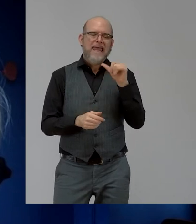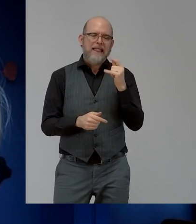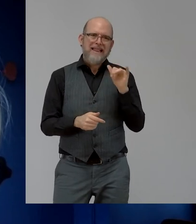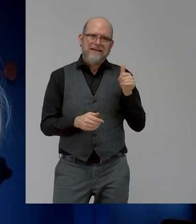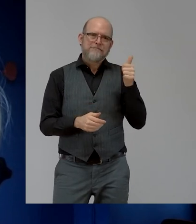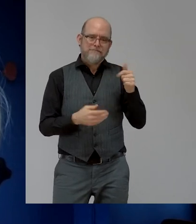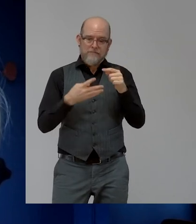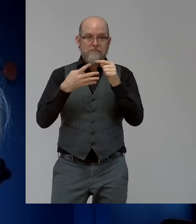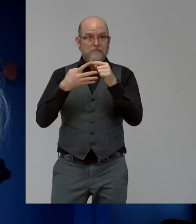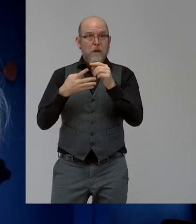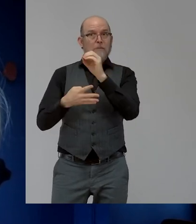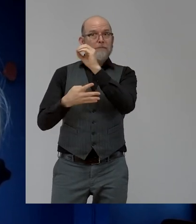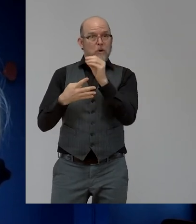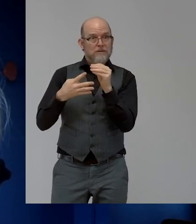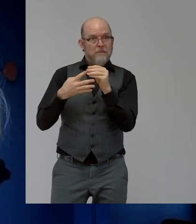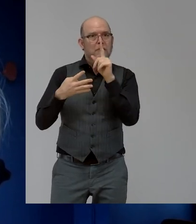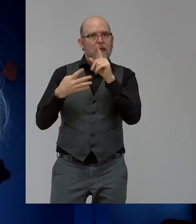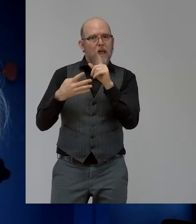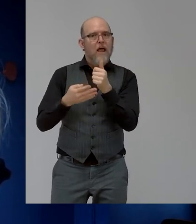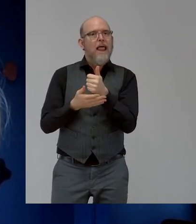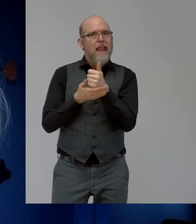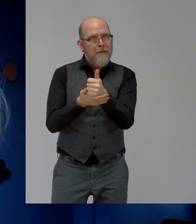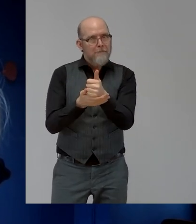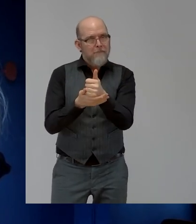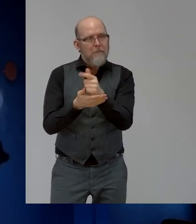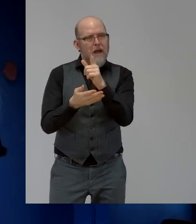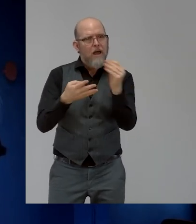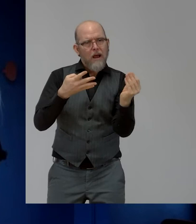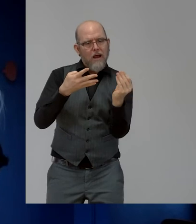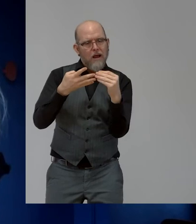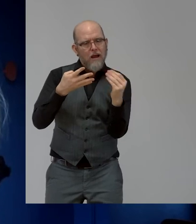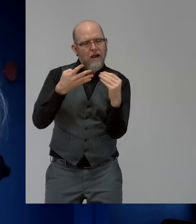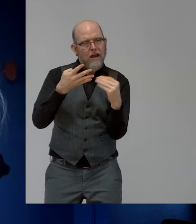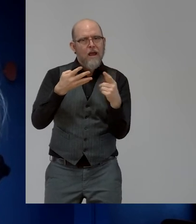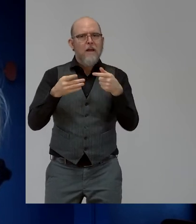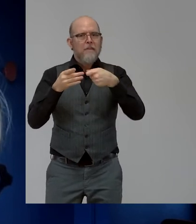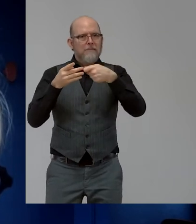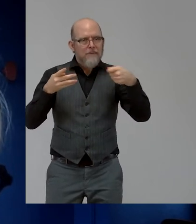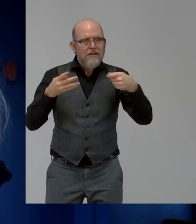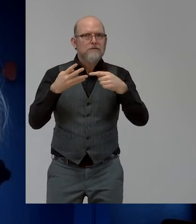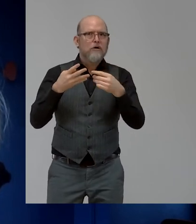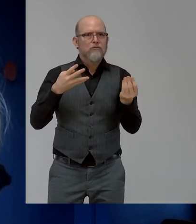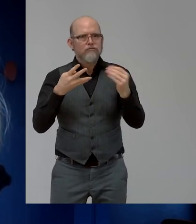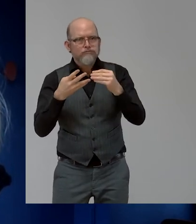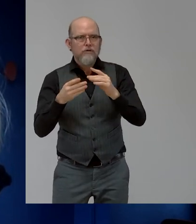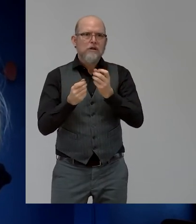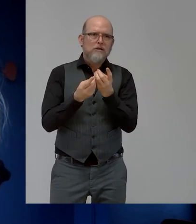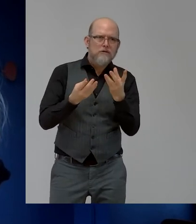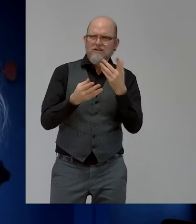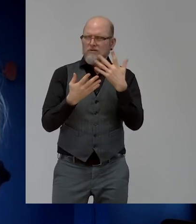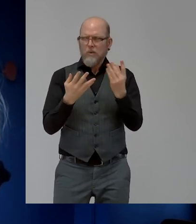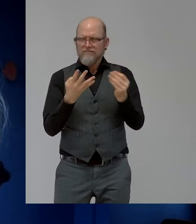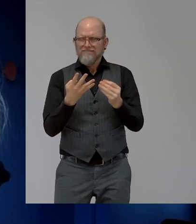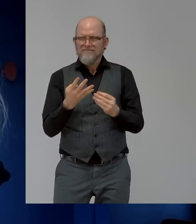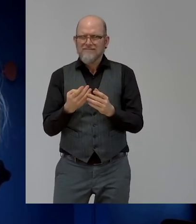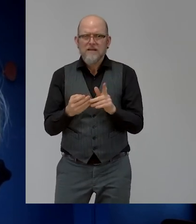but it needs to be complemented with other measures. Other measures that make it easier for employers and persons with disabilities